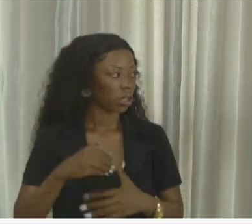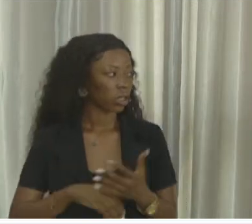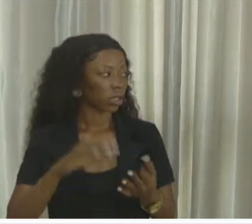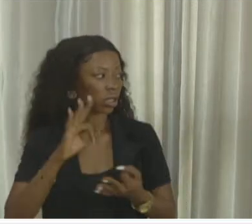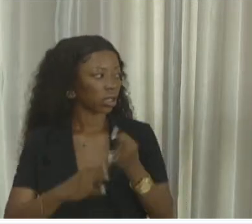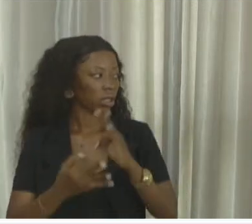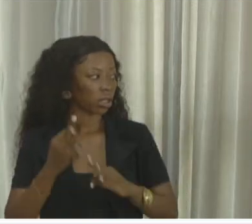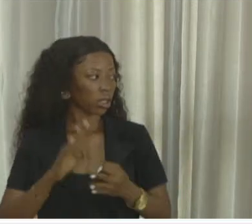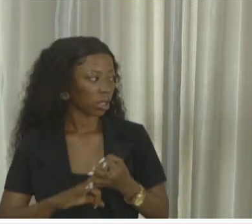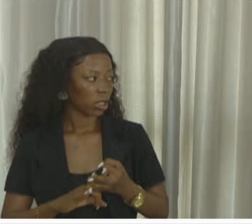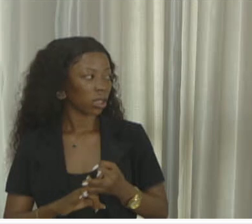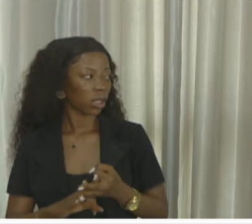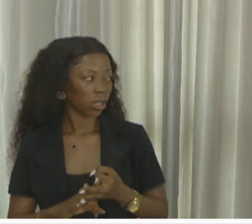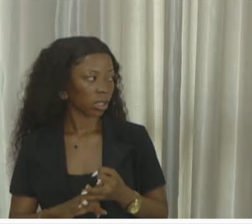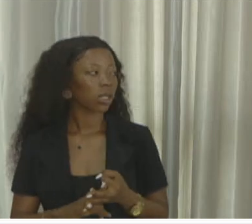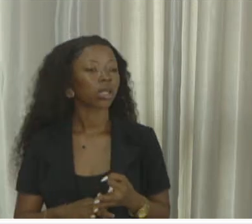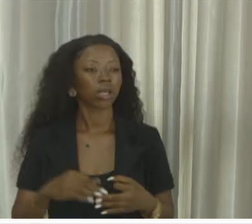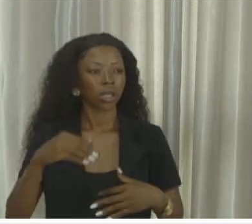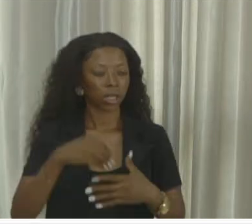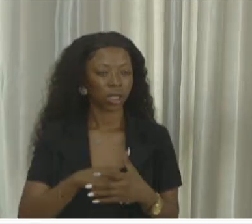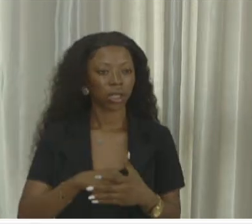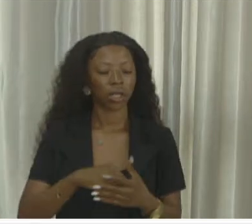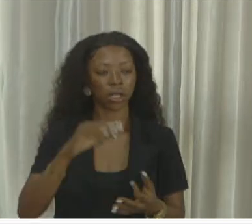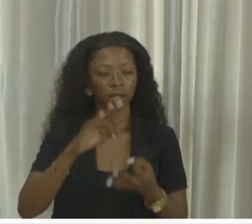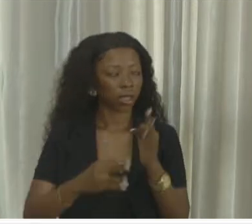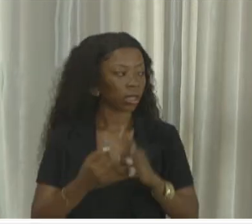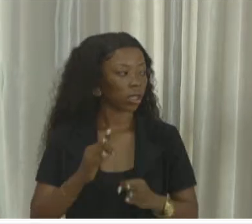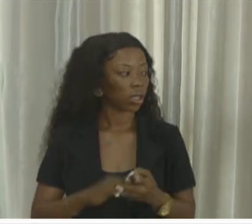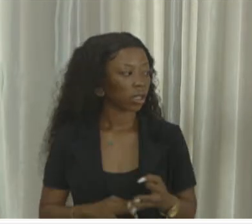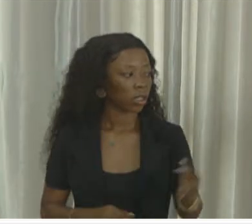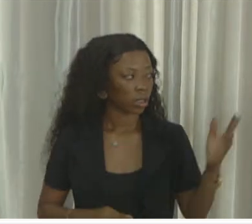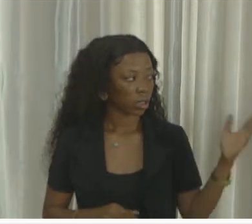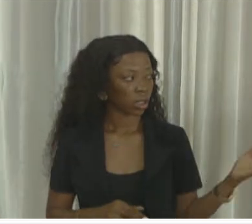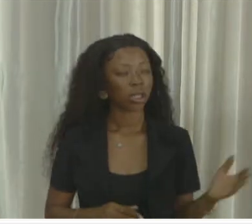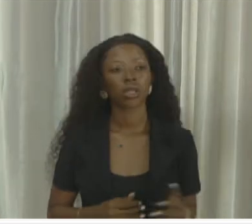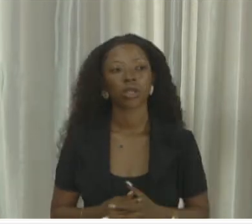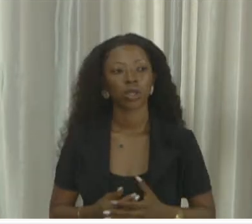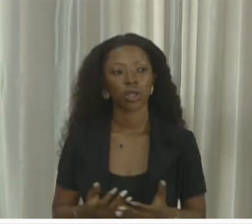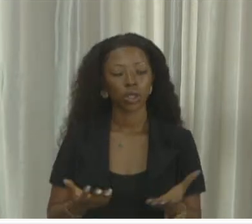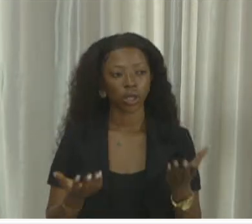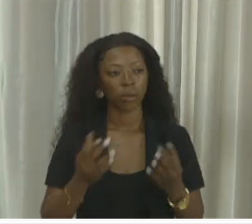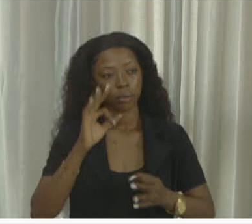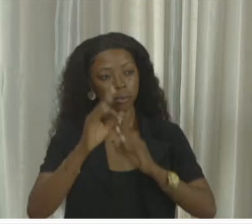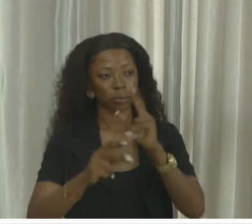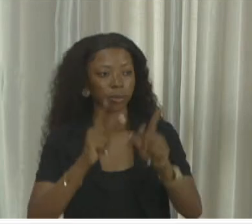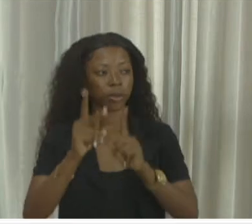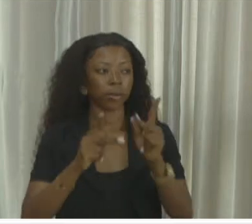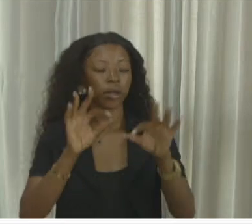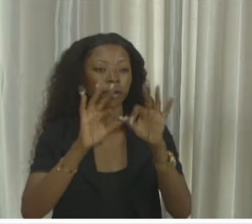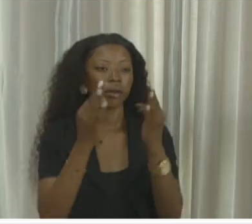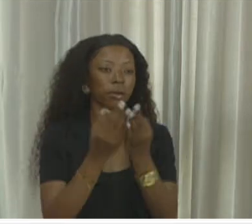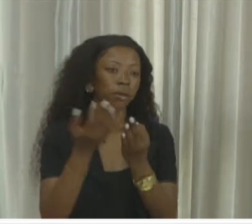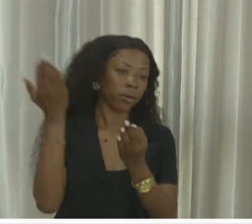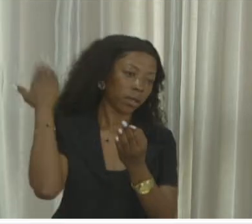get 4G and 5G in the central area. But because we're not an inclusive government, we get fambulled and within our village, then we not get